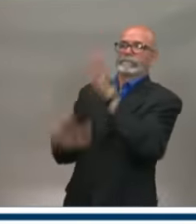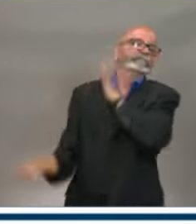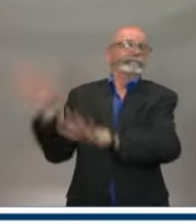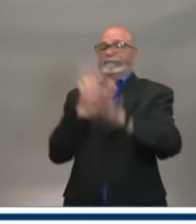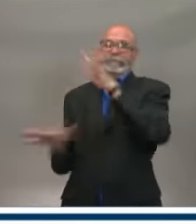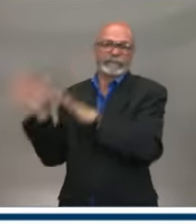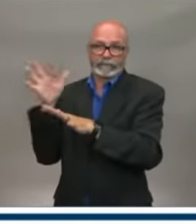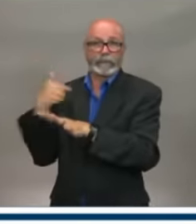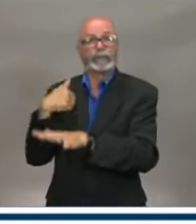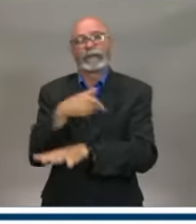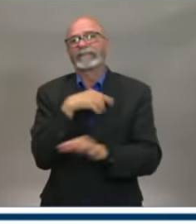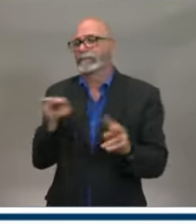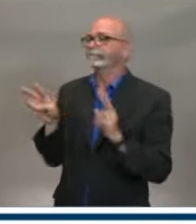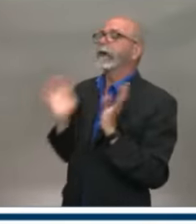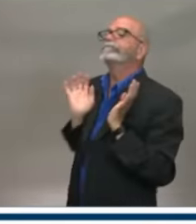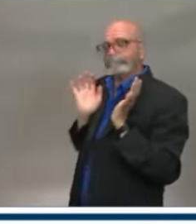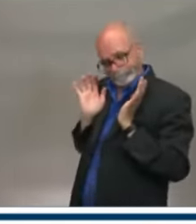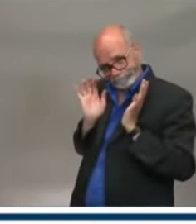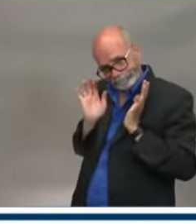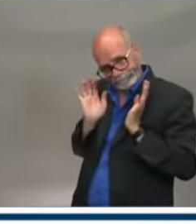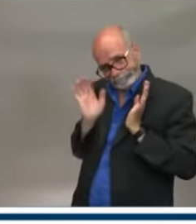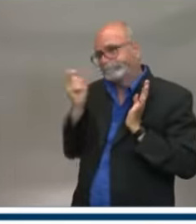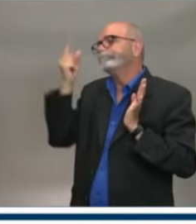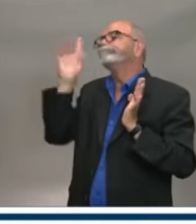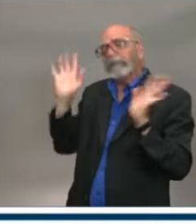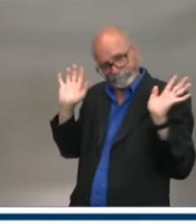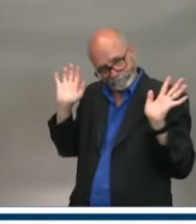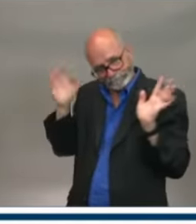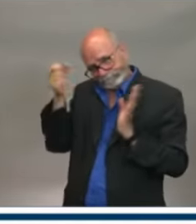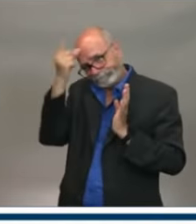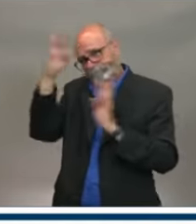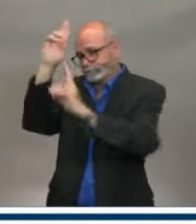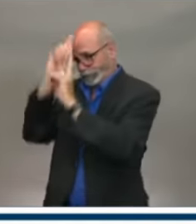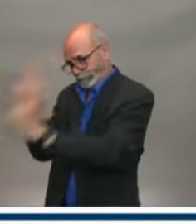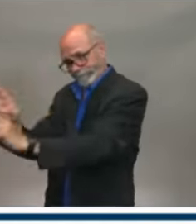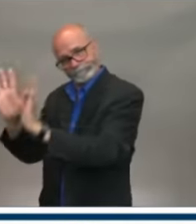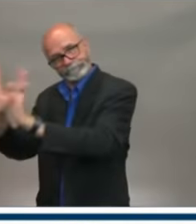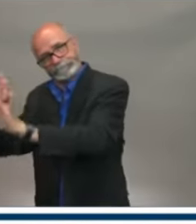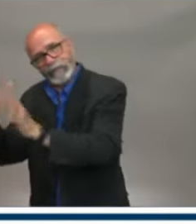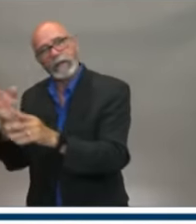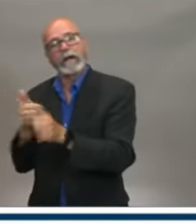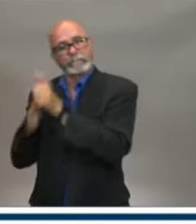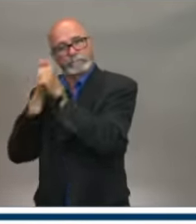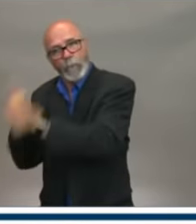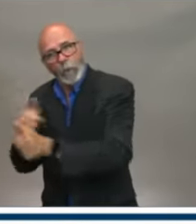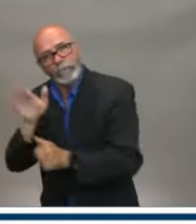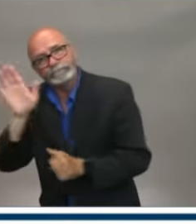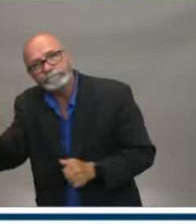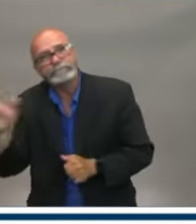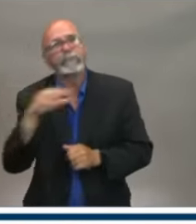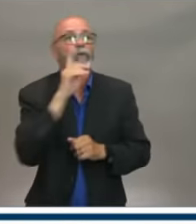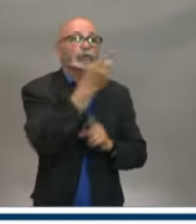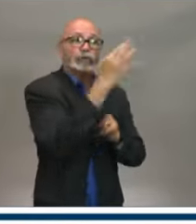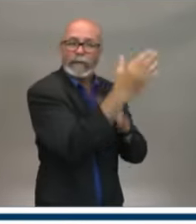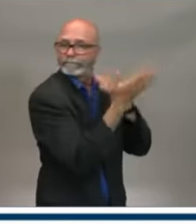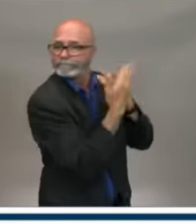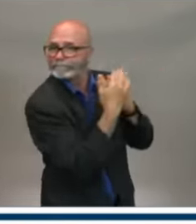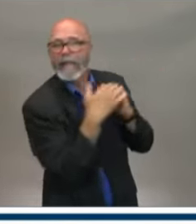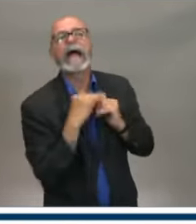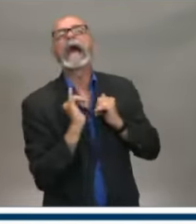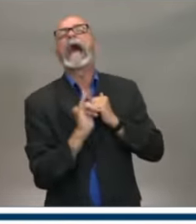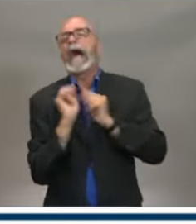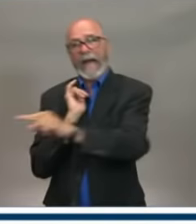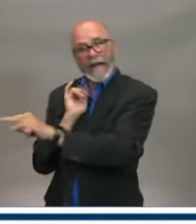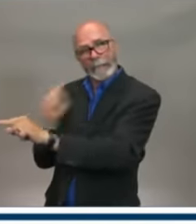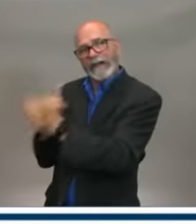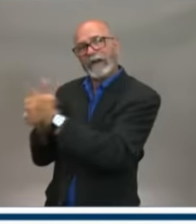and respect the new normal and also follow public health or continue to follow public health direction. And as I've said